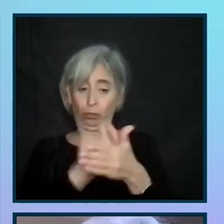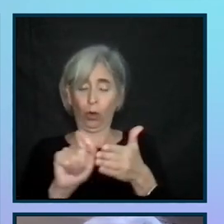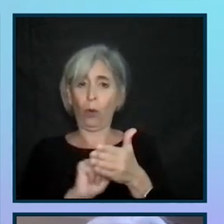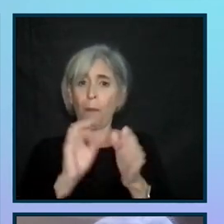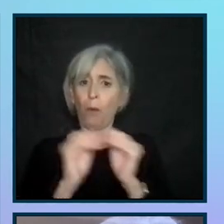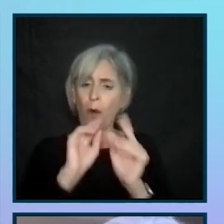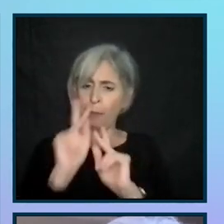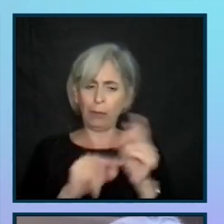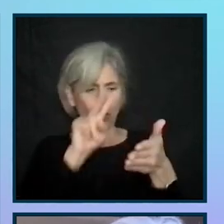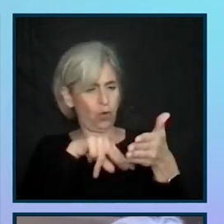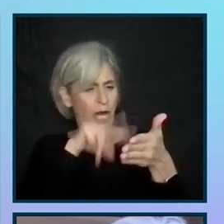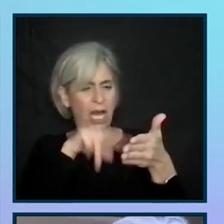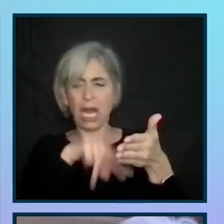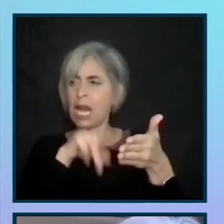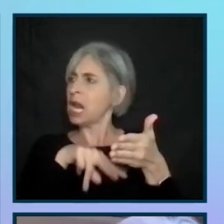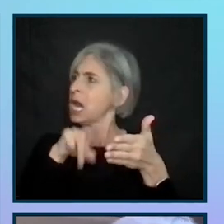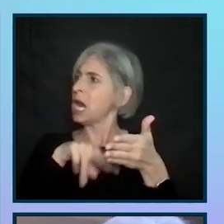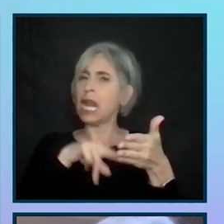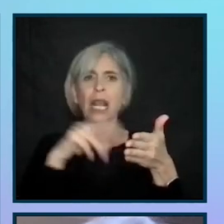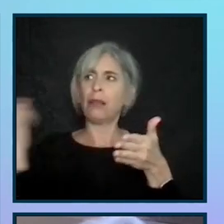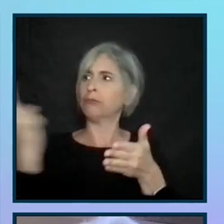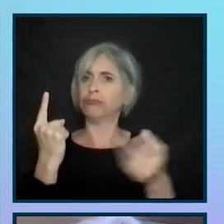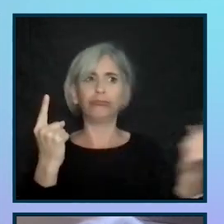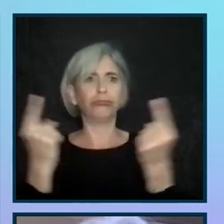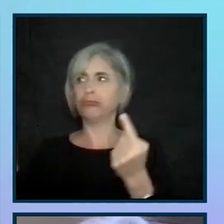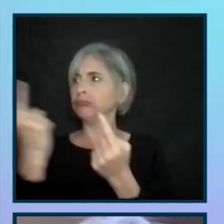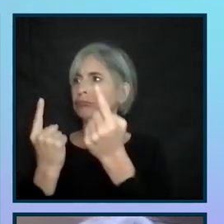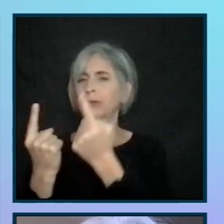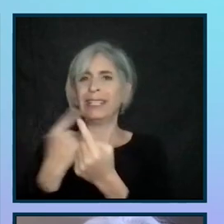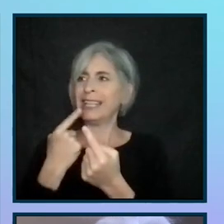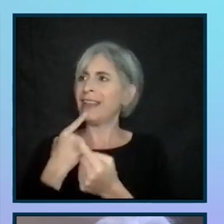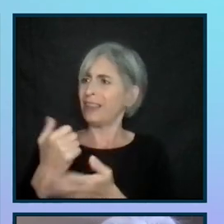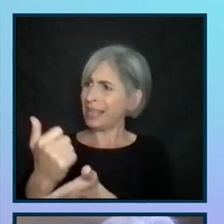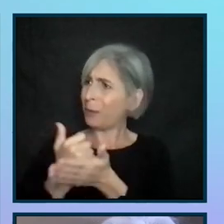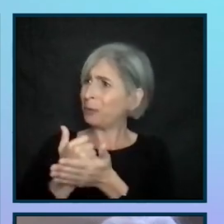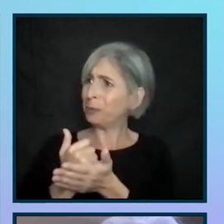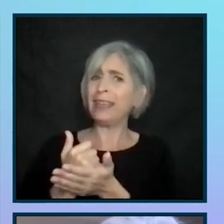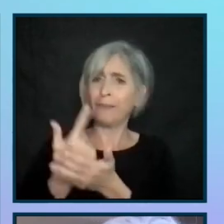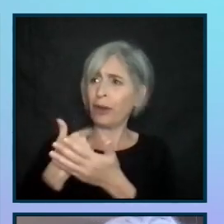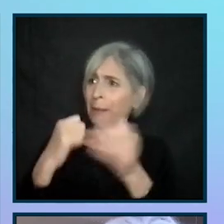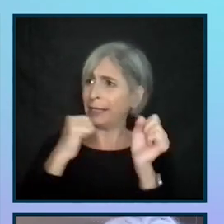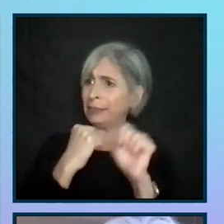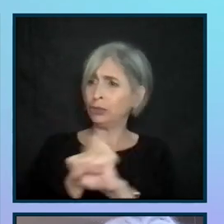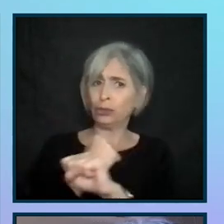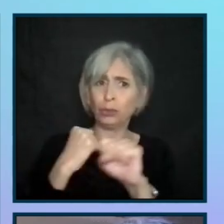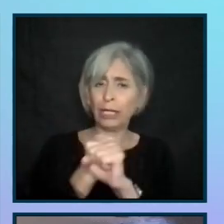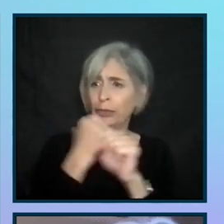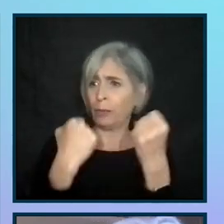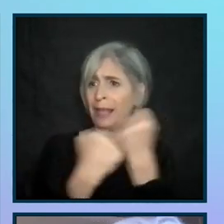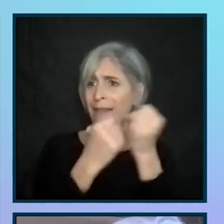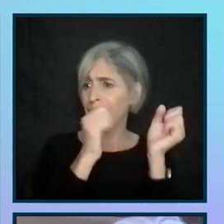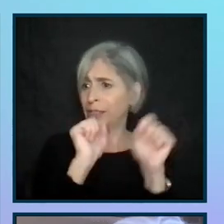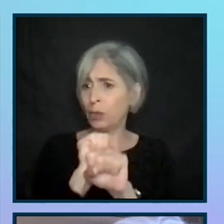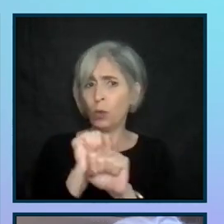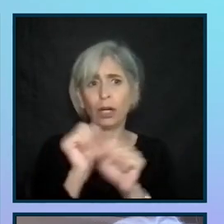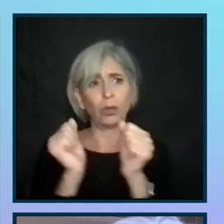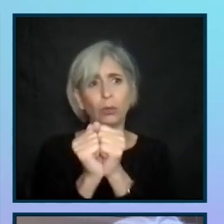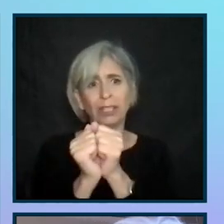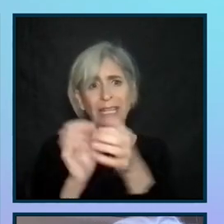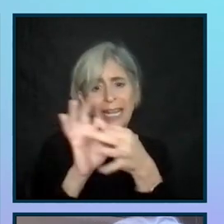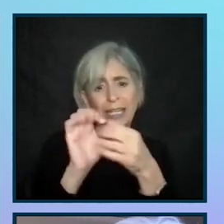people started reading it, people came to me and said, you know, these are helpful strategies to me and my advocacy work around accessibility.